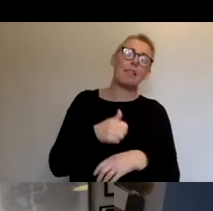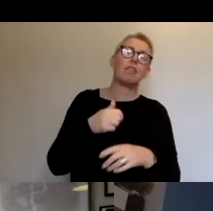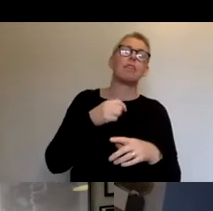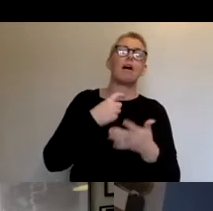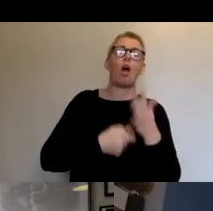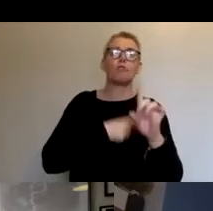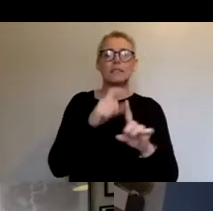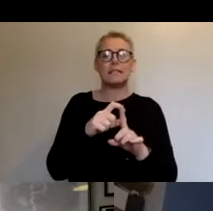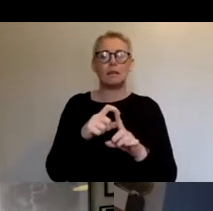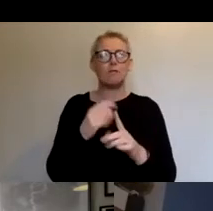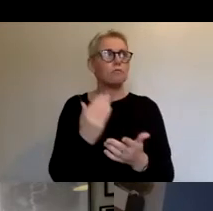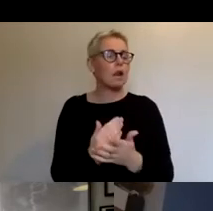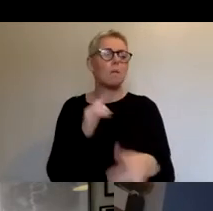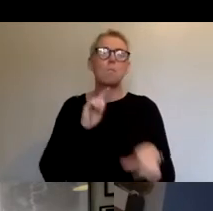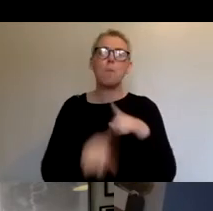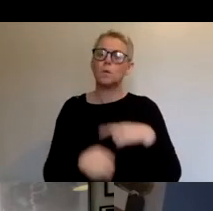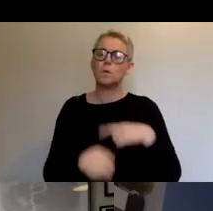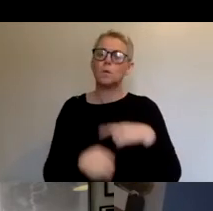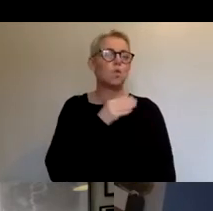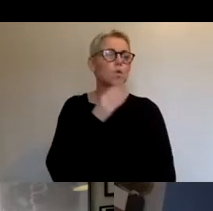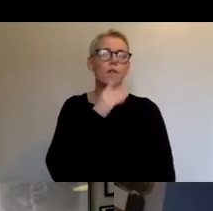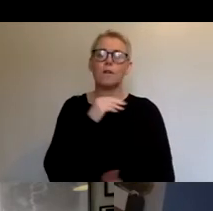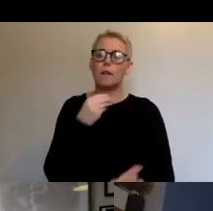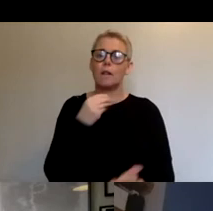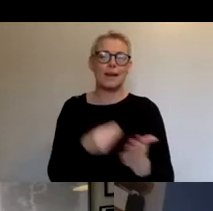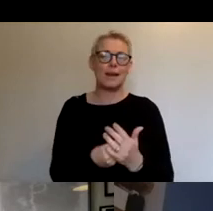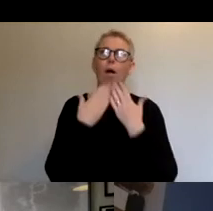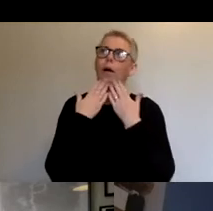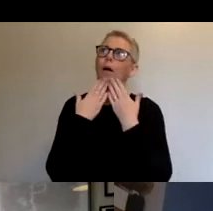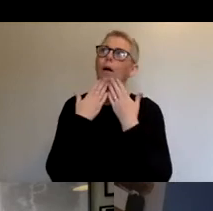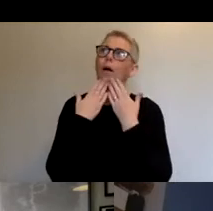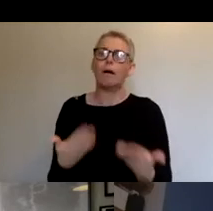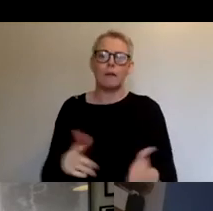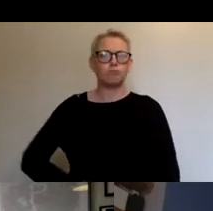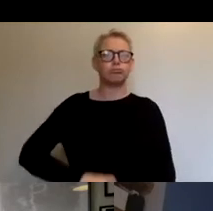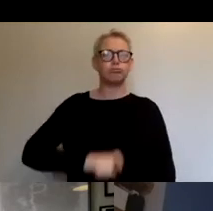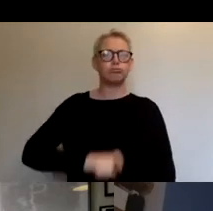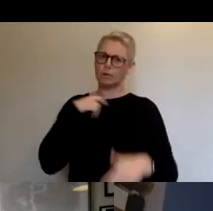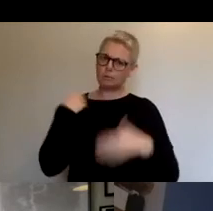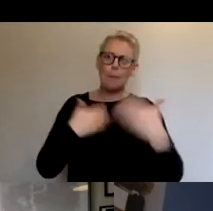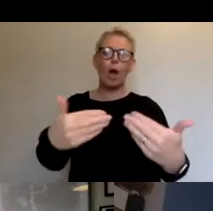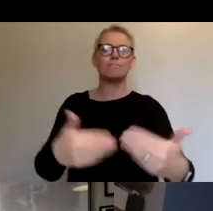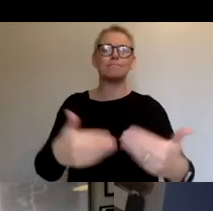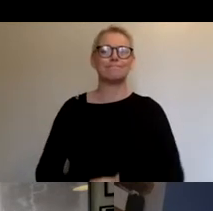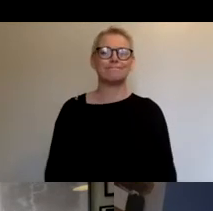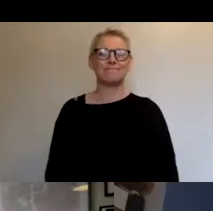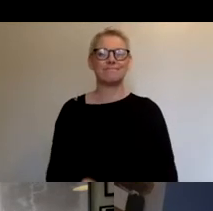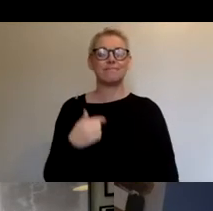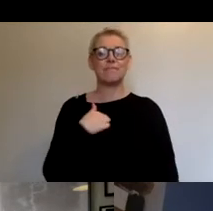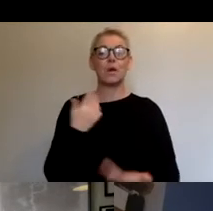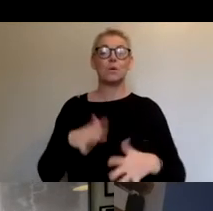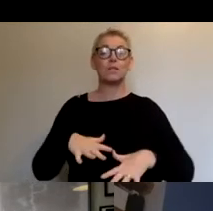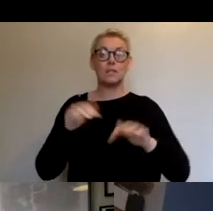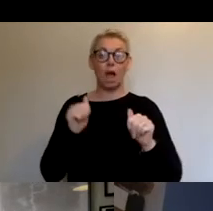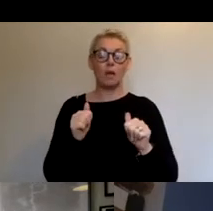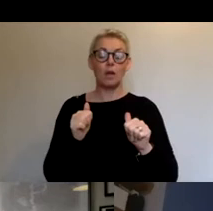grand I think I've ever received in my life, because it really just gave us the confidence to go. So we're going to start off from Catherine,